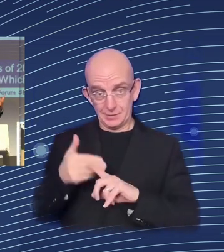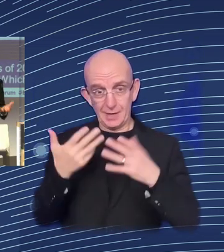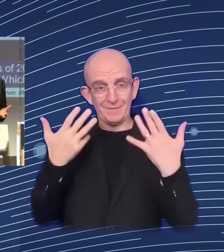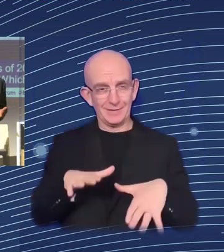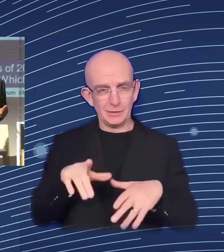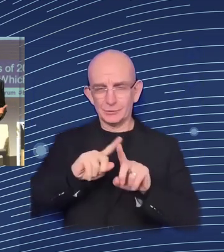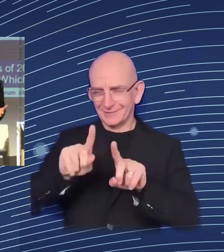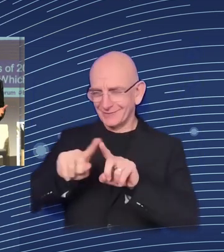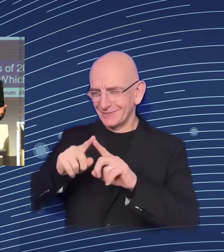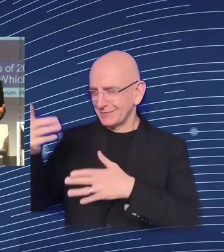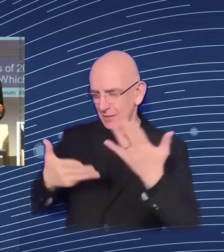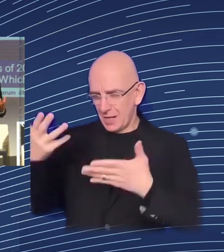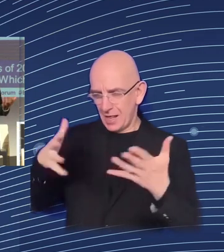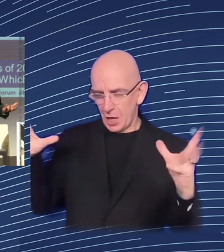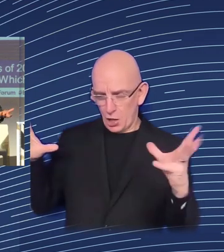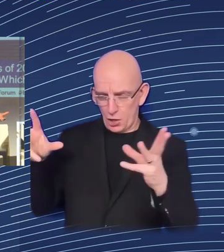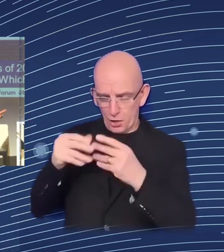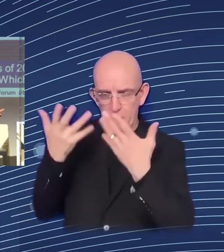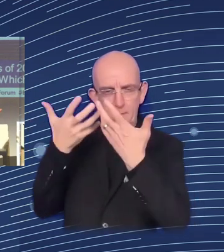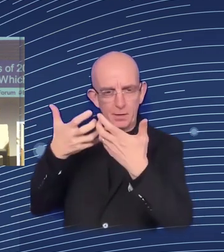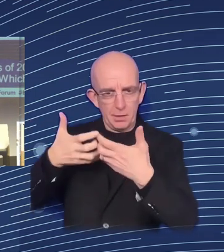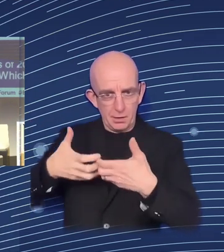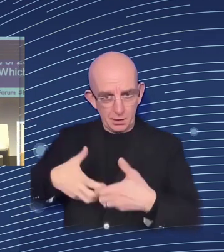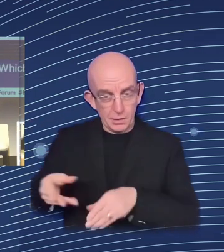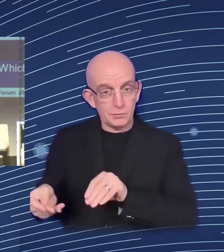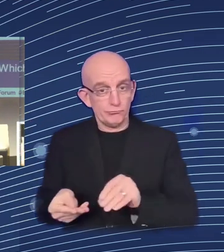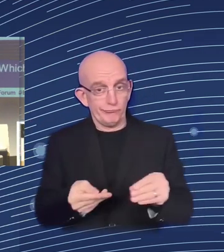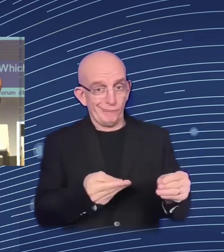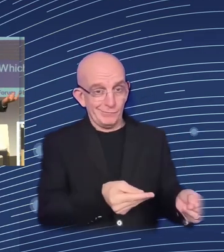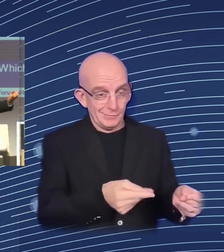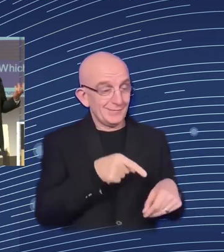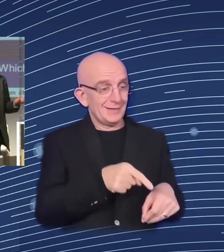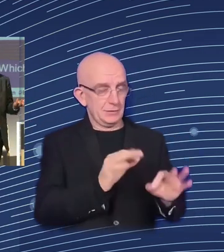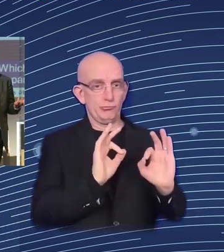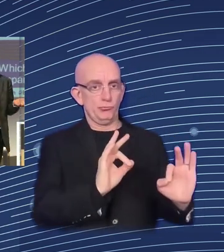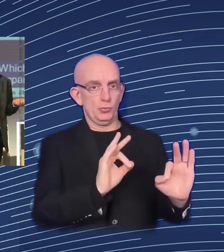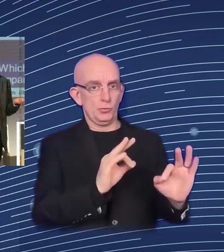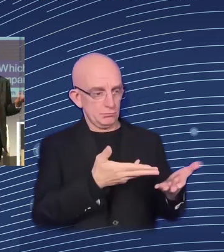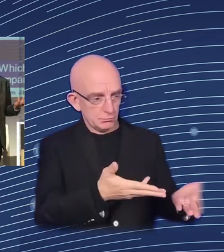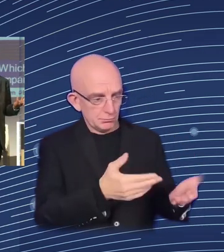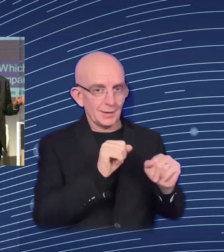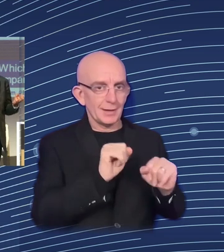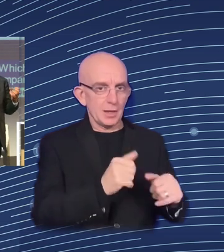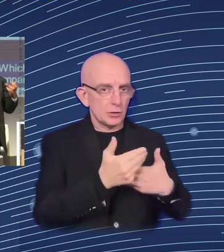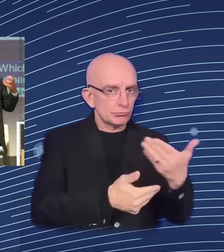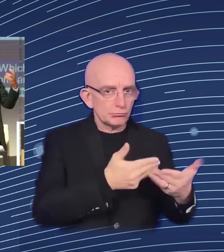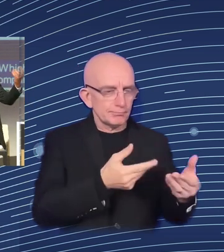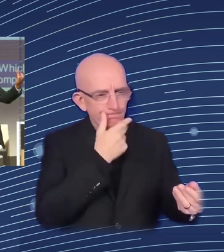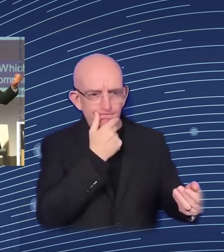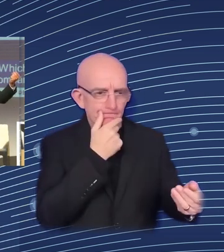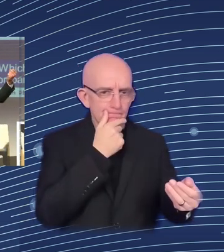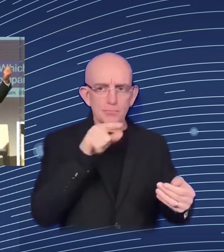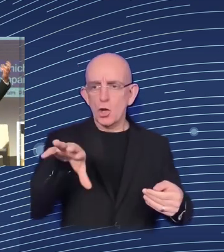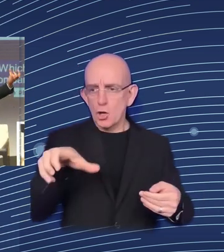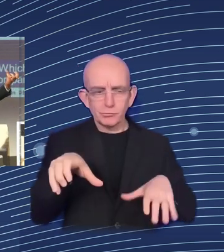out comparison across countries. So, to compare best practices, for instance, with Euromod, you can do so-called policy swaps. So, you can take a